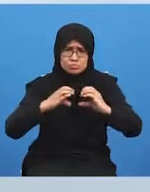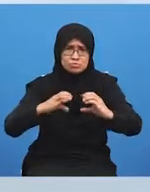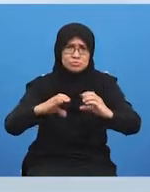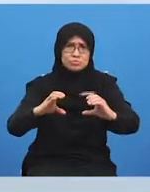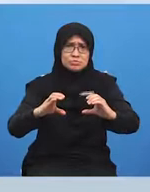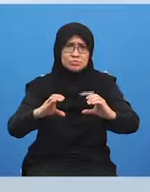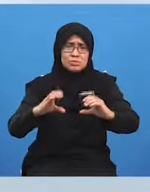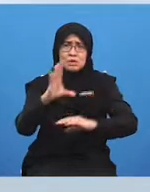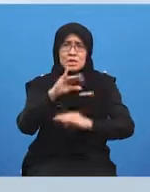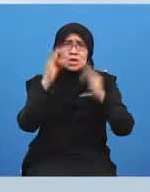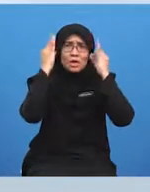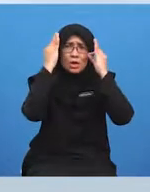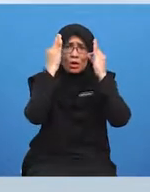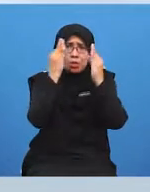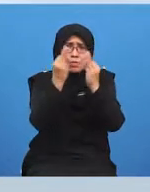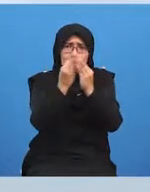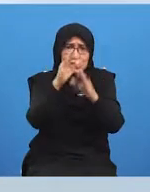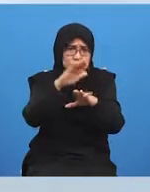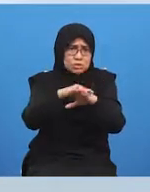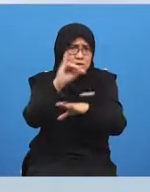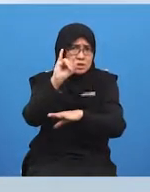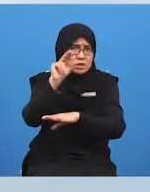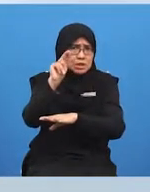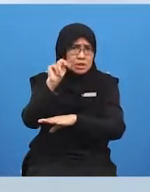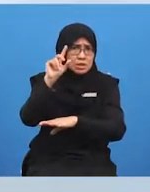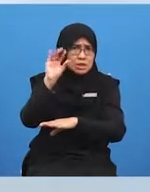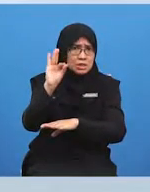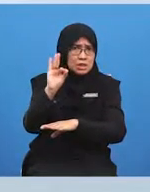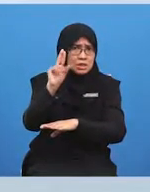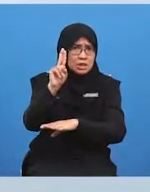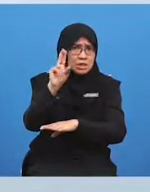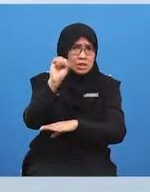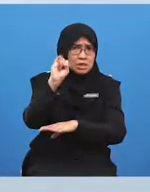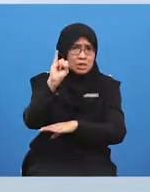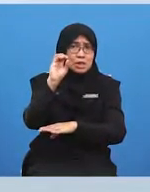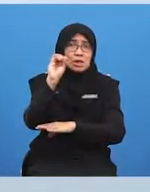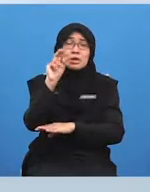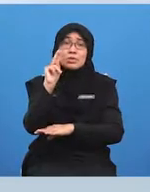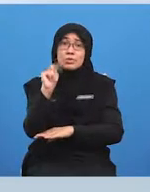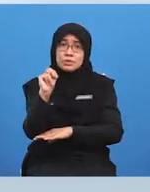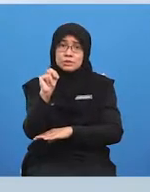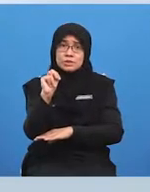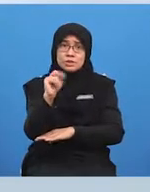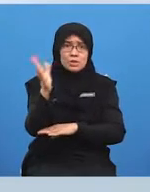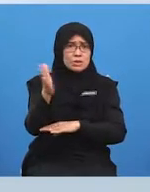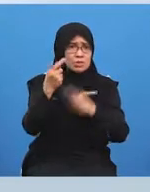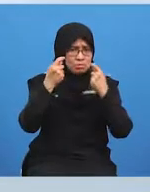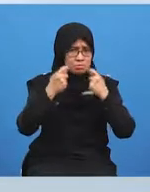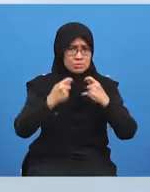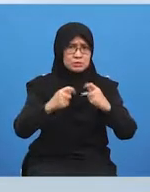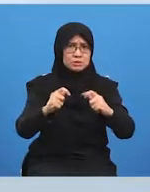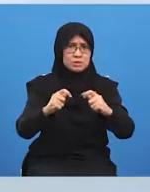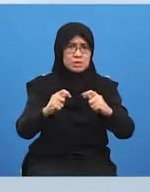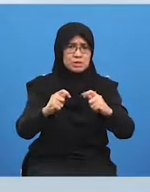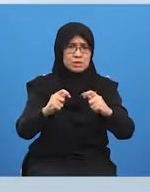i want to focus on our infusion boys and girls would you like to try together with me let's try and